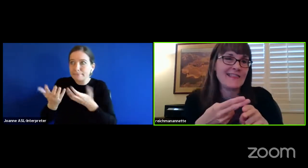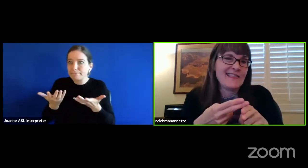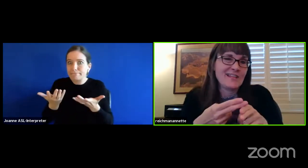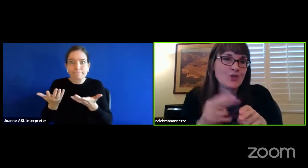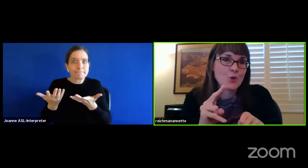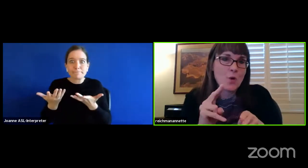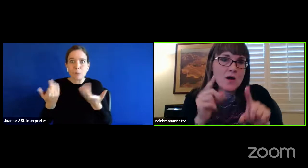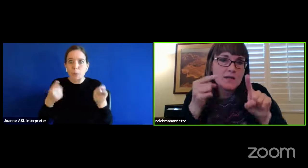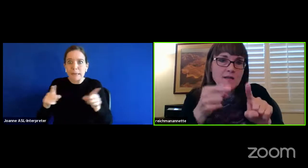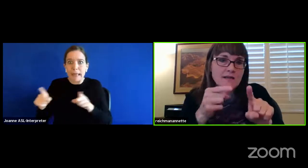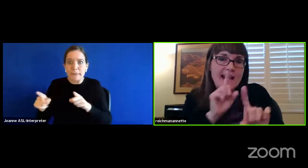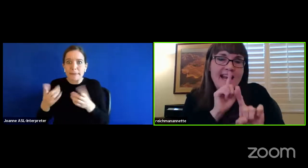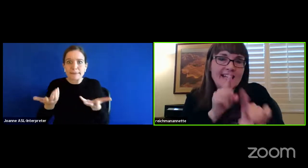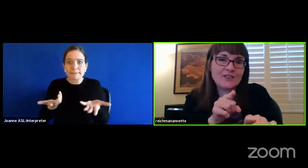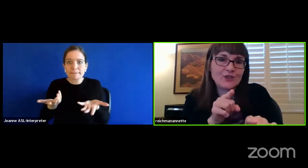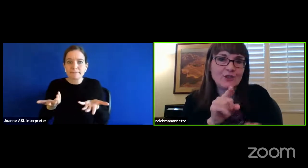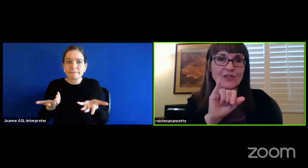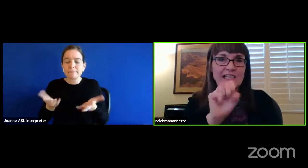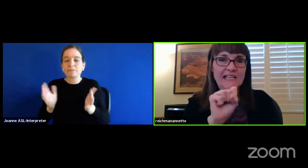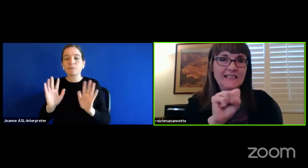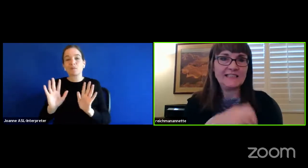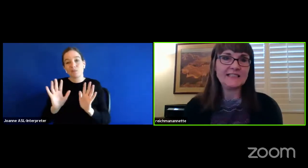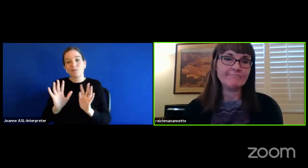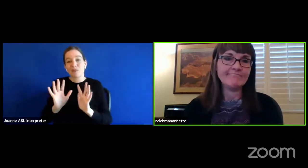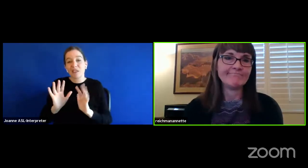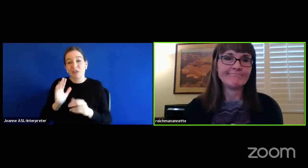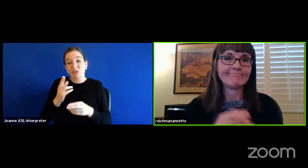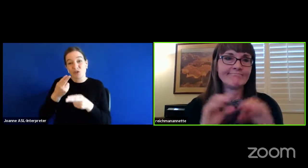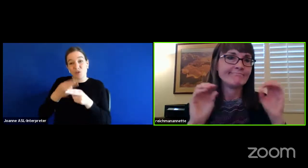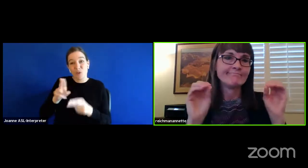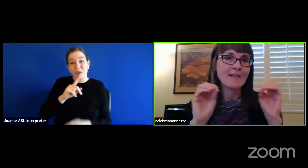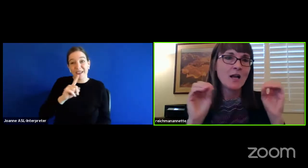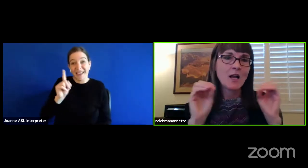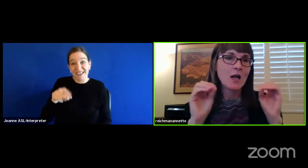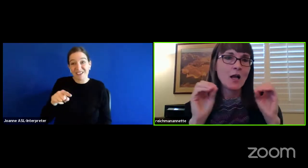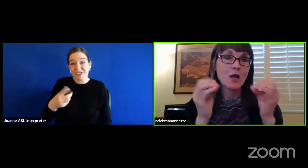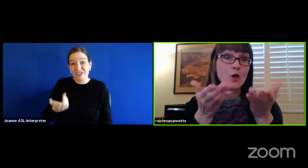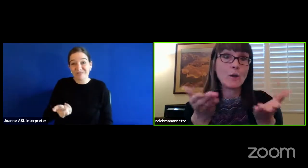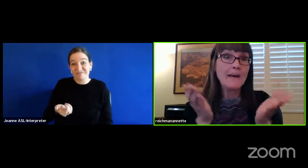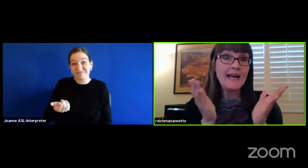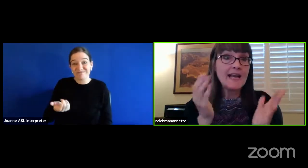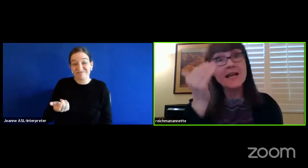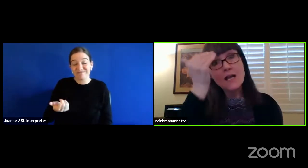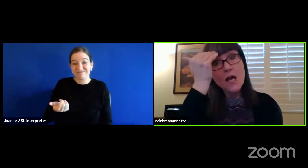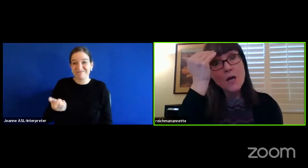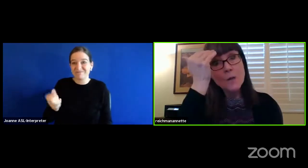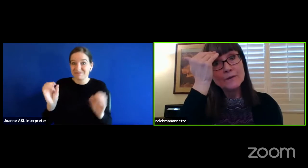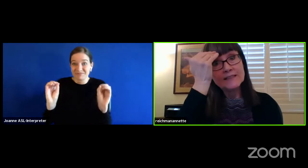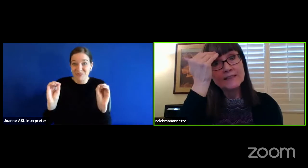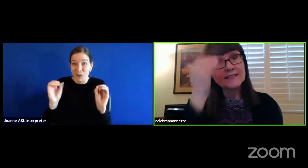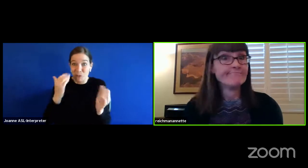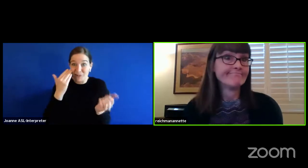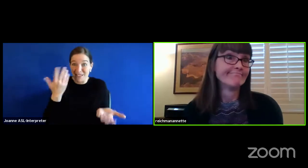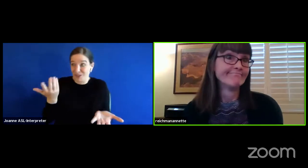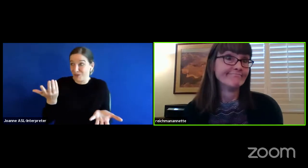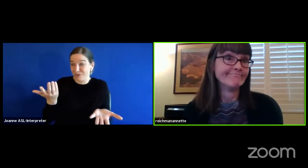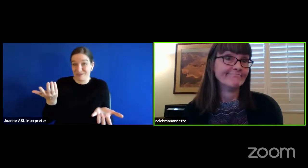The short answer is, nobody knows.